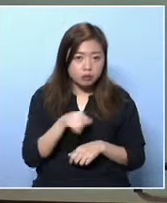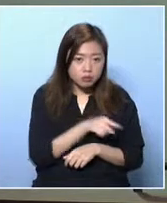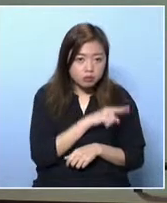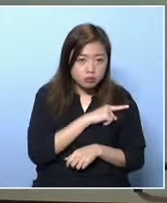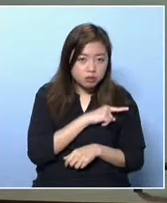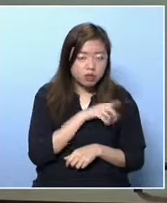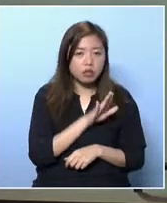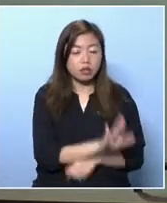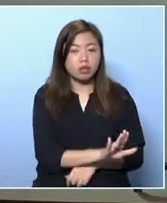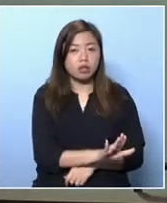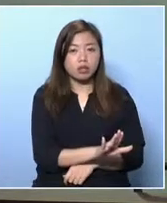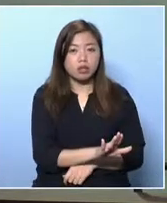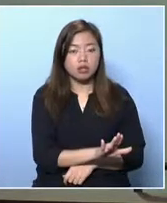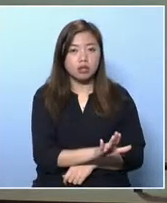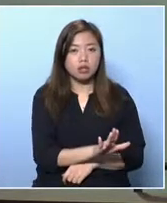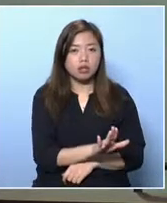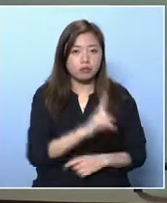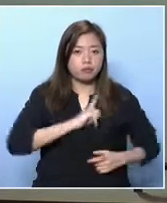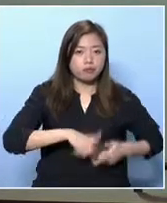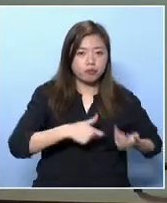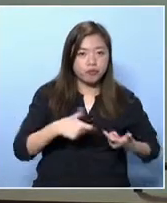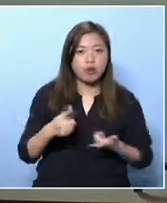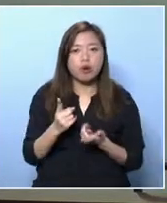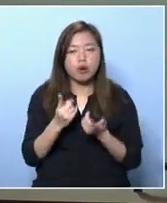health medical checks.